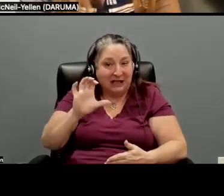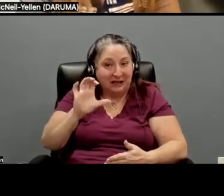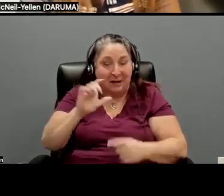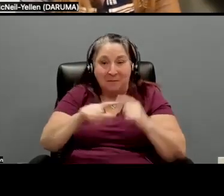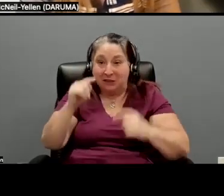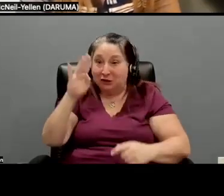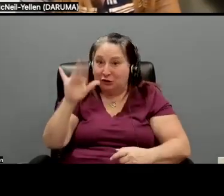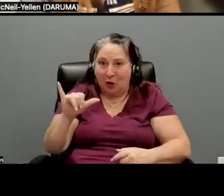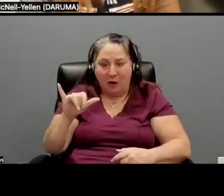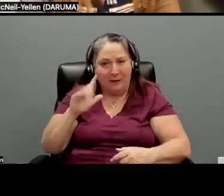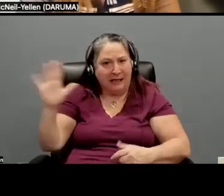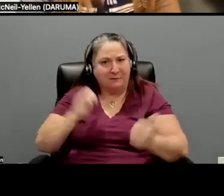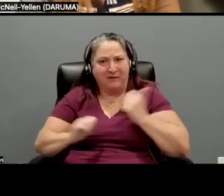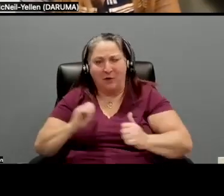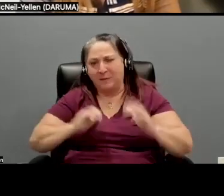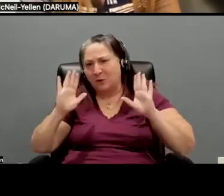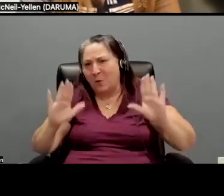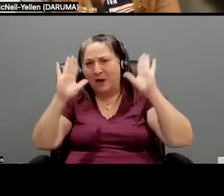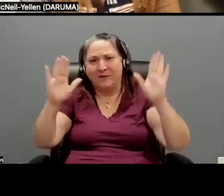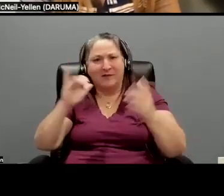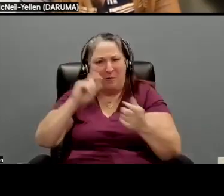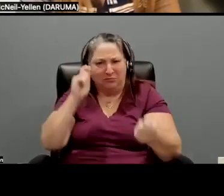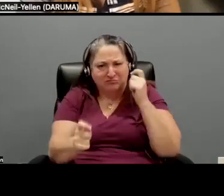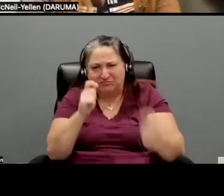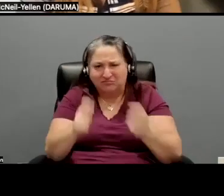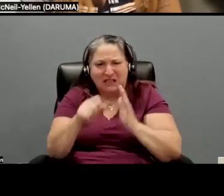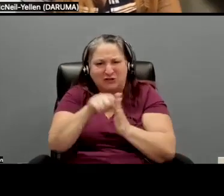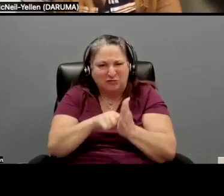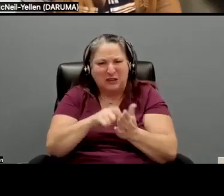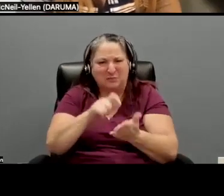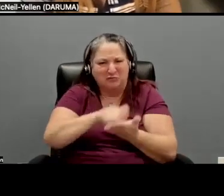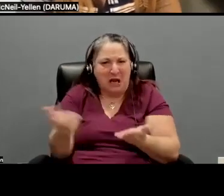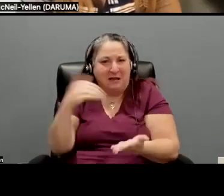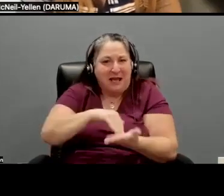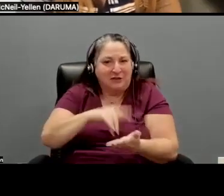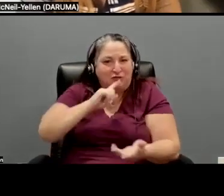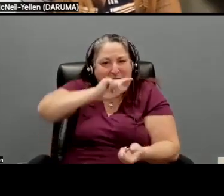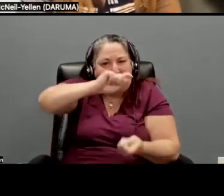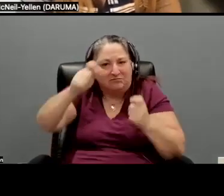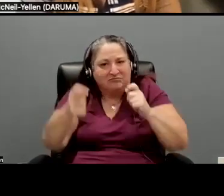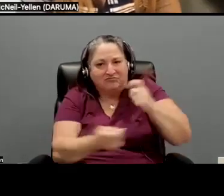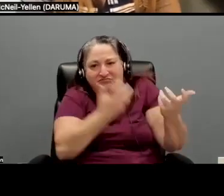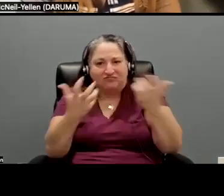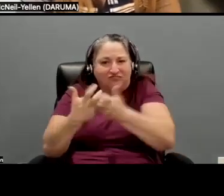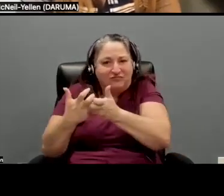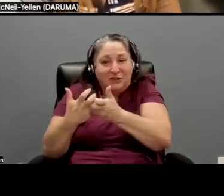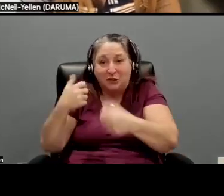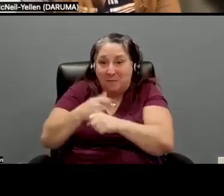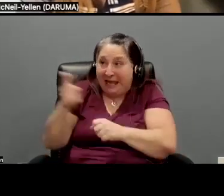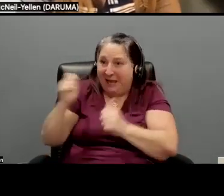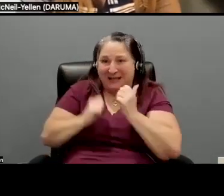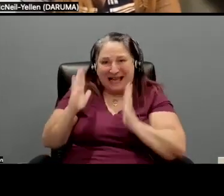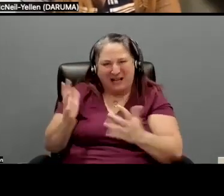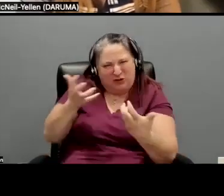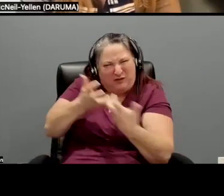performance that we reconceived the role and did some script rewrites to really accommodate, to make him as an actor fit into